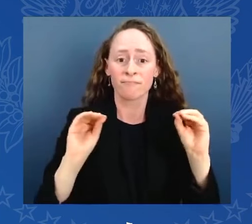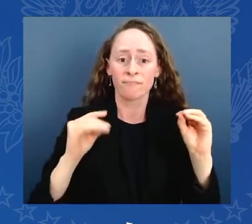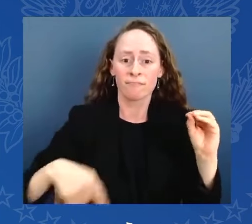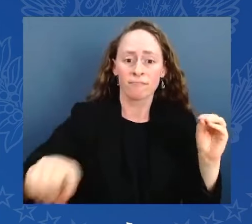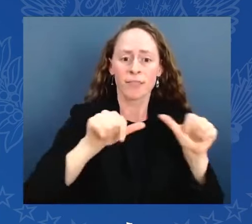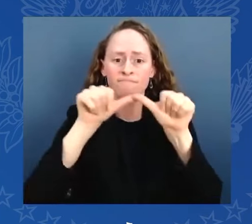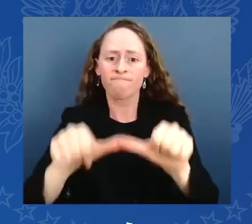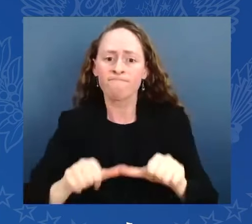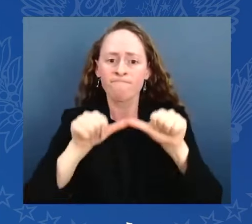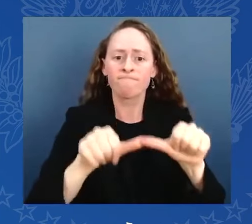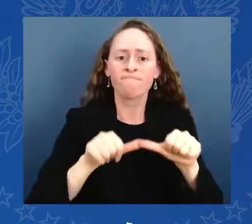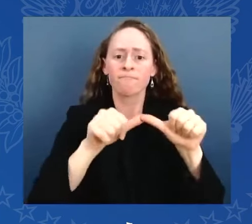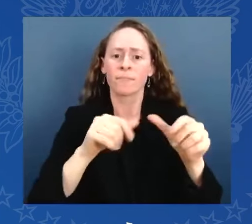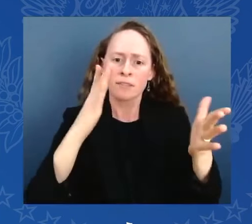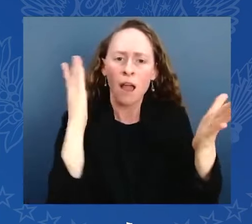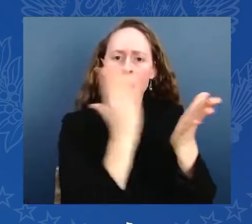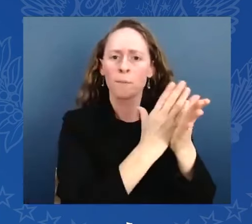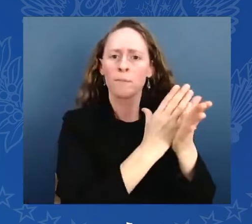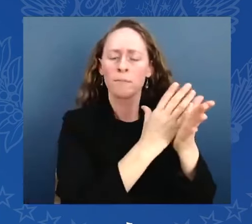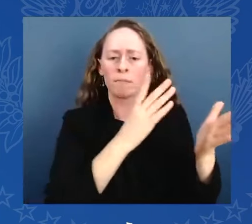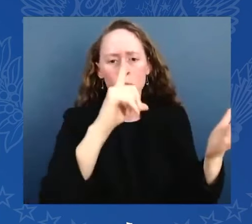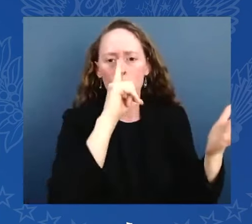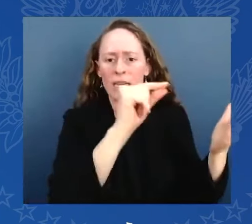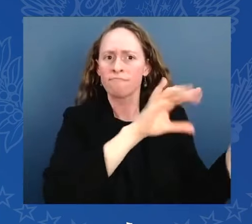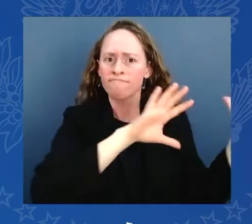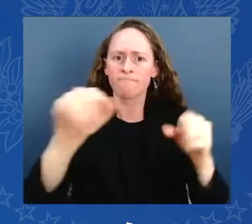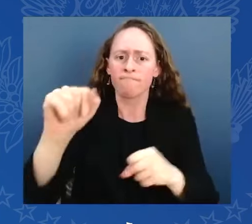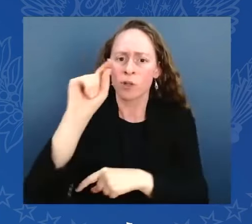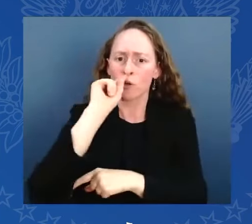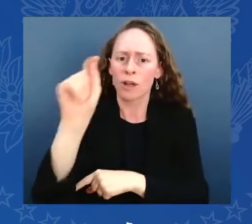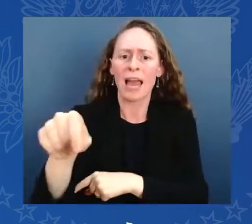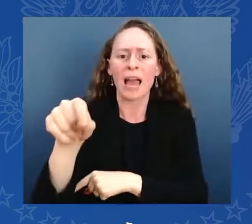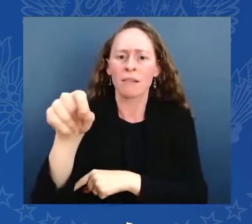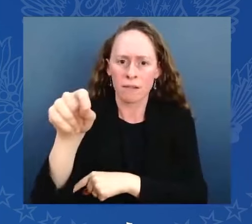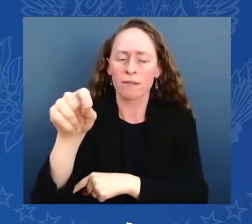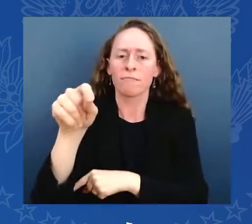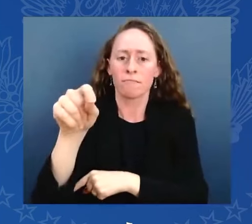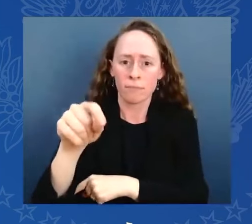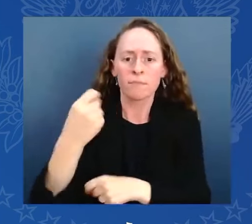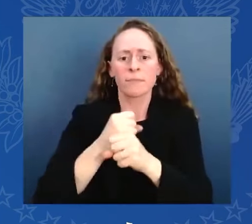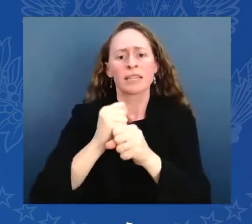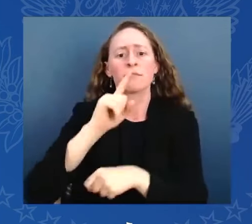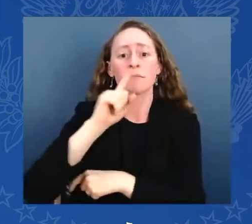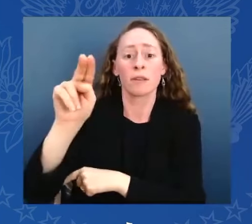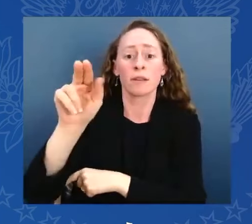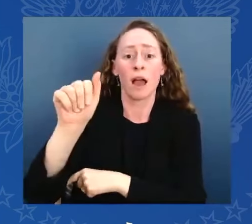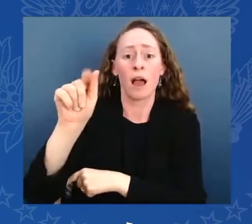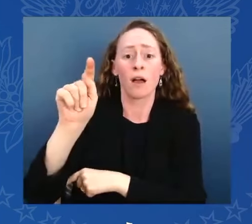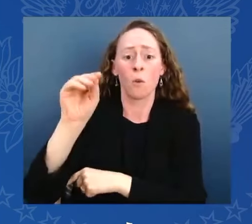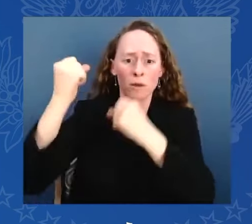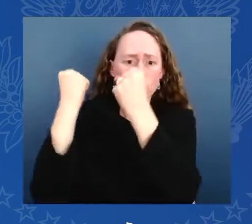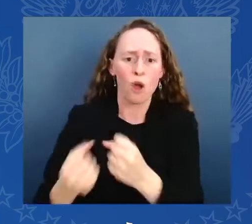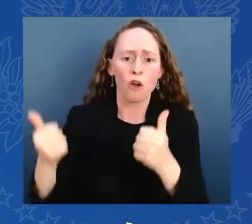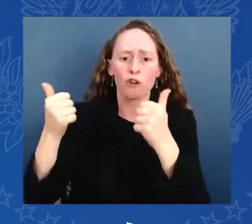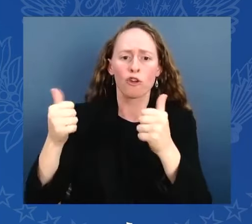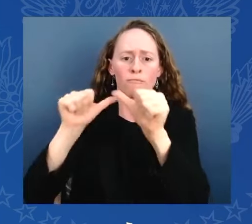We'll keep NATO stronger, and I'll make it more powerful and more united than any time in all of our history. I'll